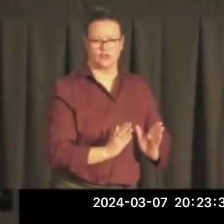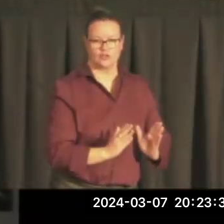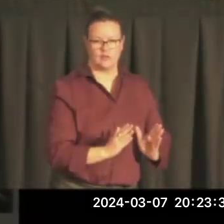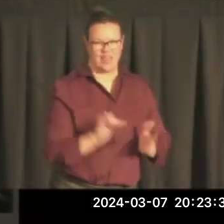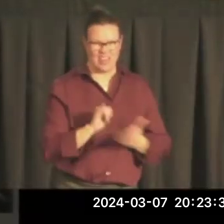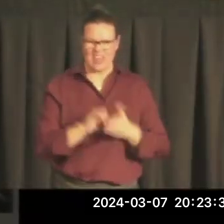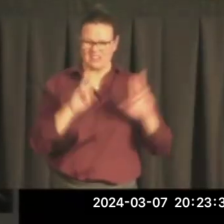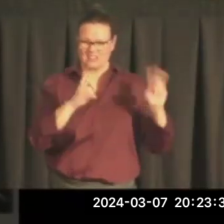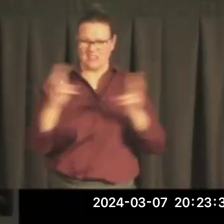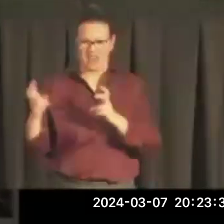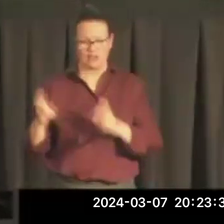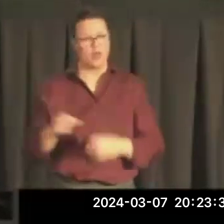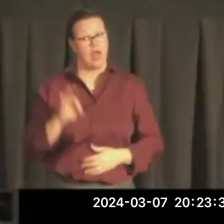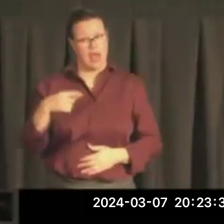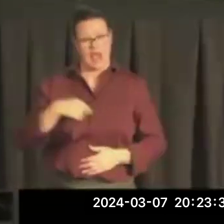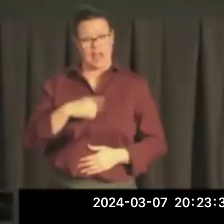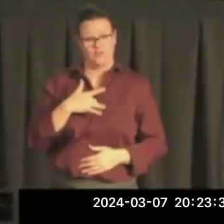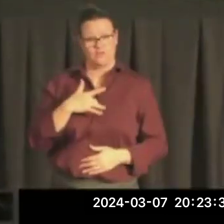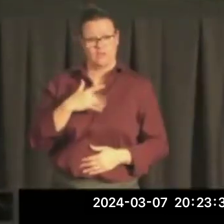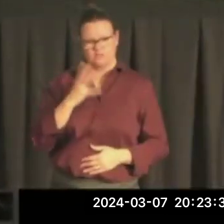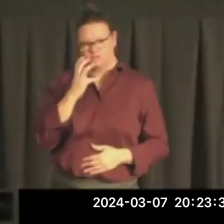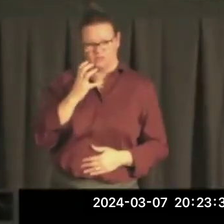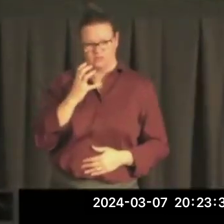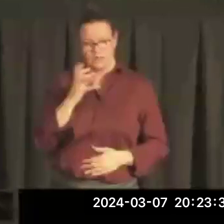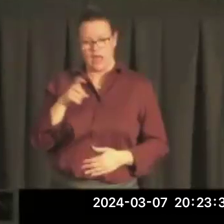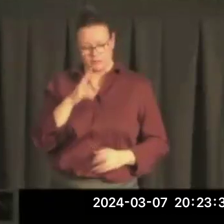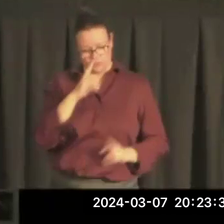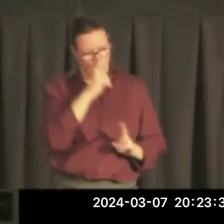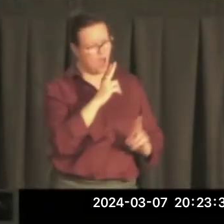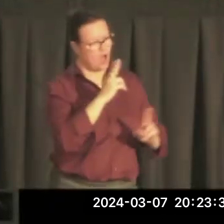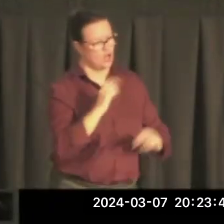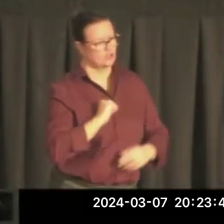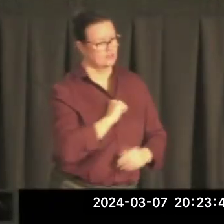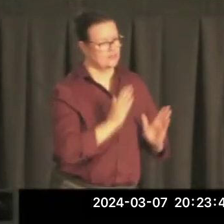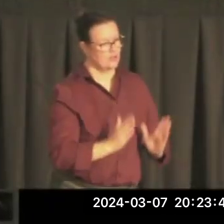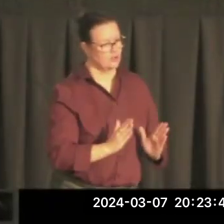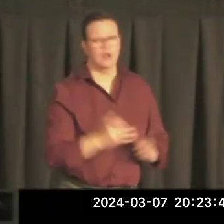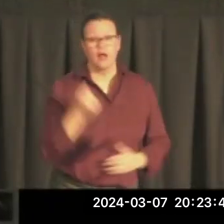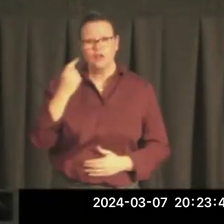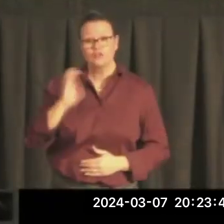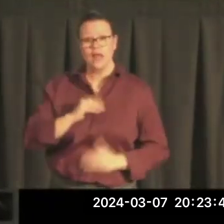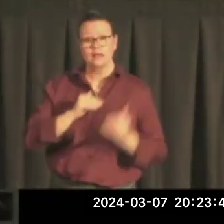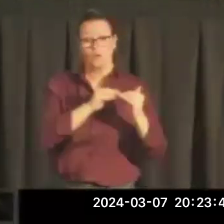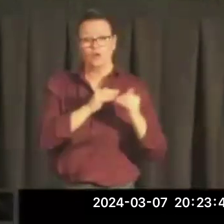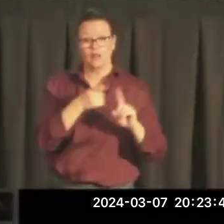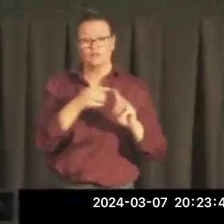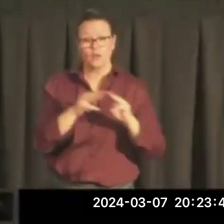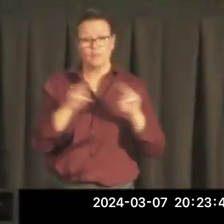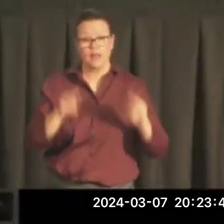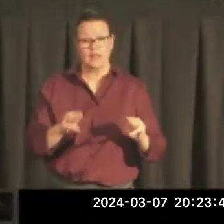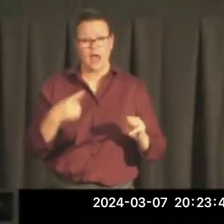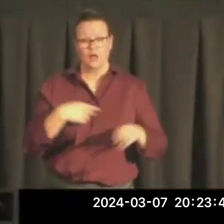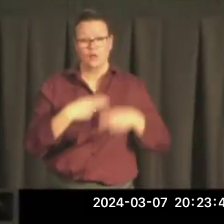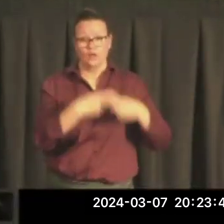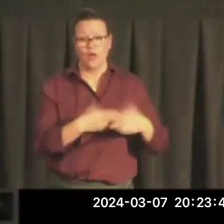when we're in no mood to say so. But when that phrase is applied to our colleague from Montana. It is much more than a